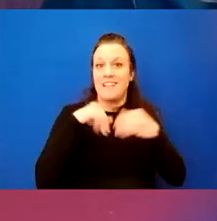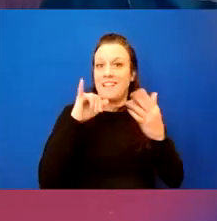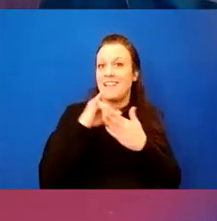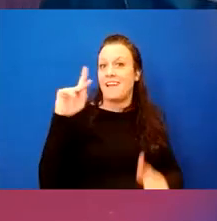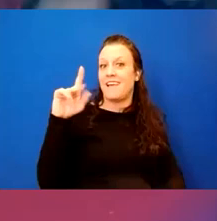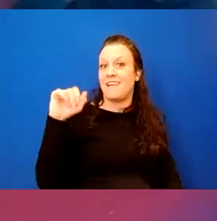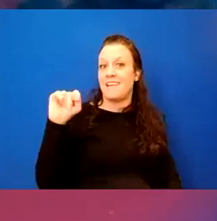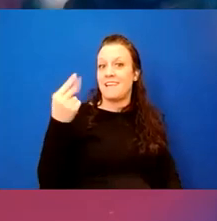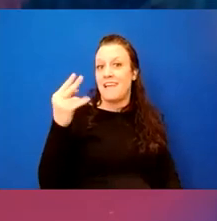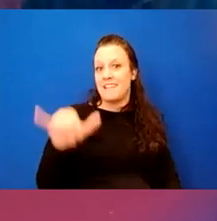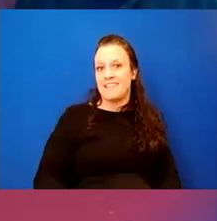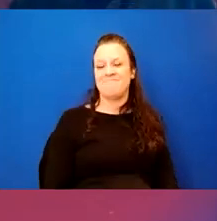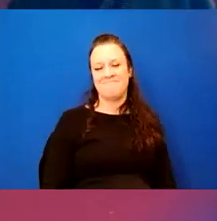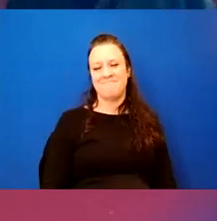Um,